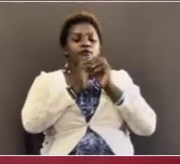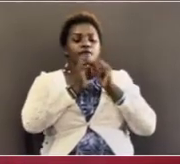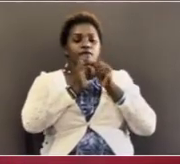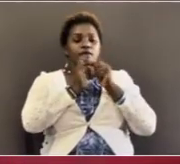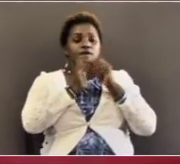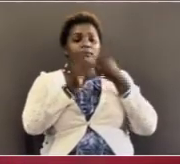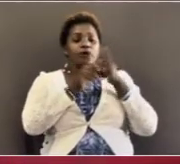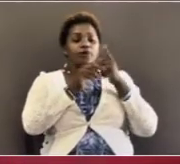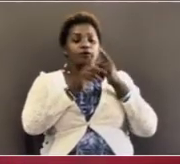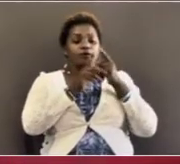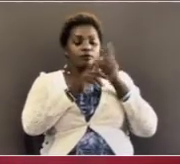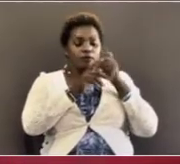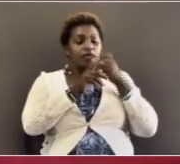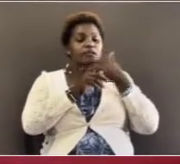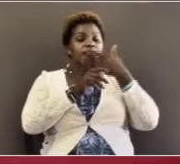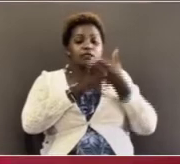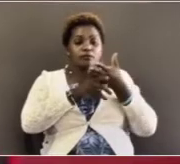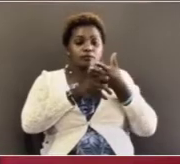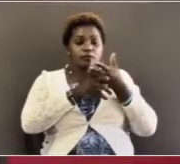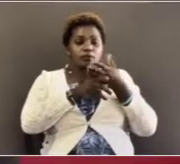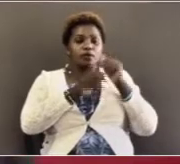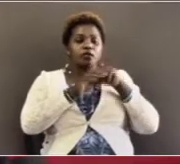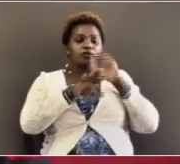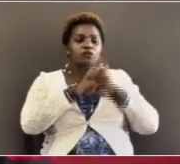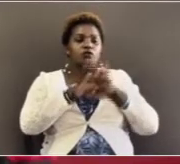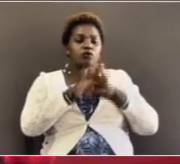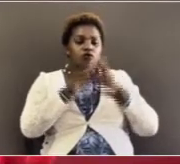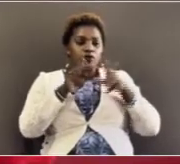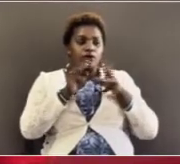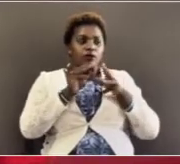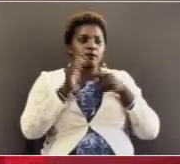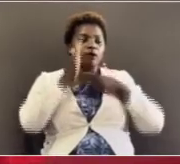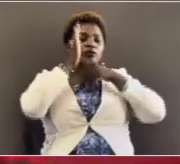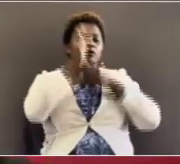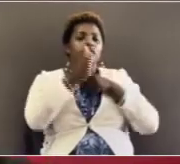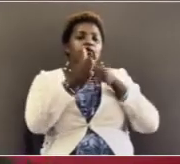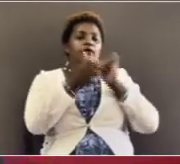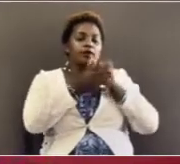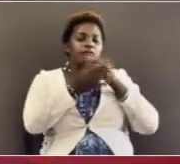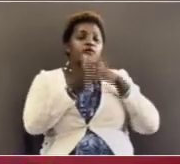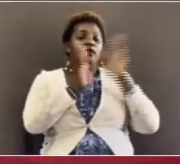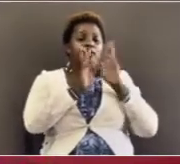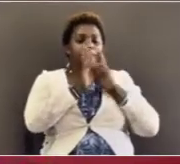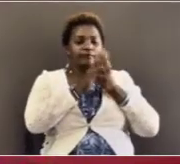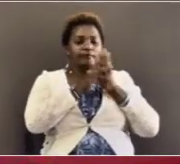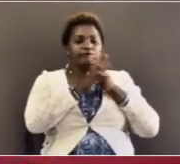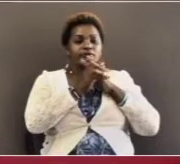but you got to respond in kind by showing that you need him